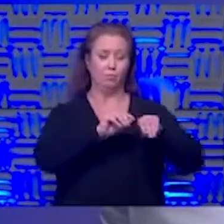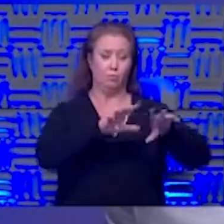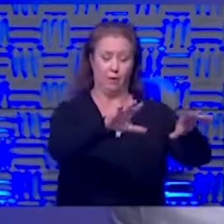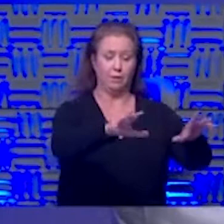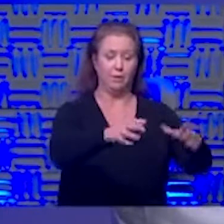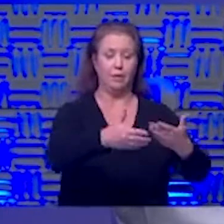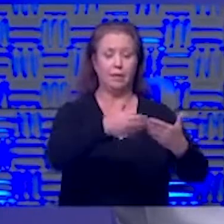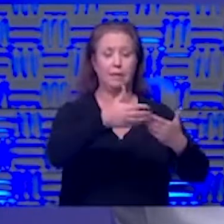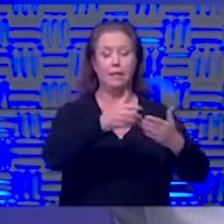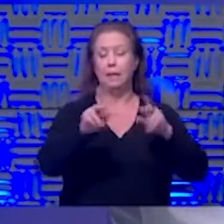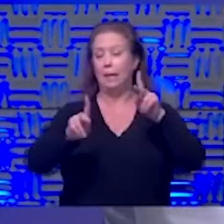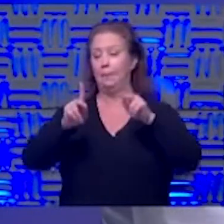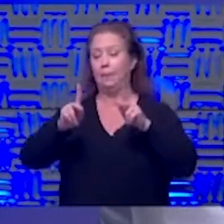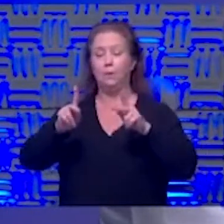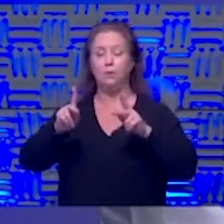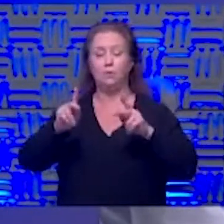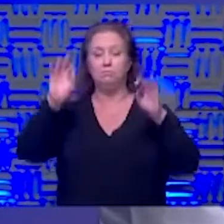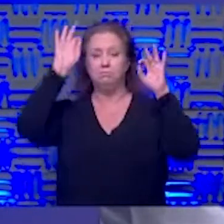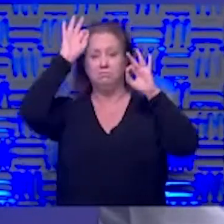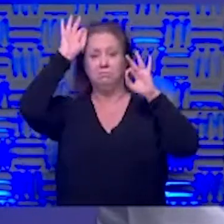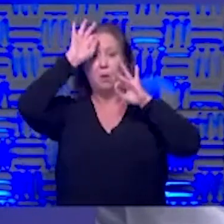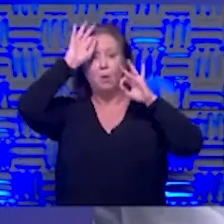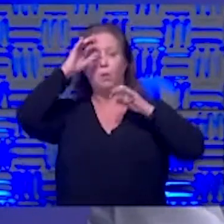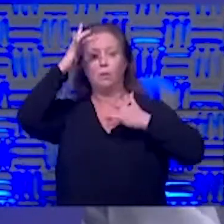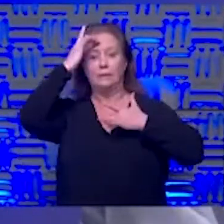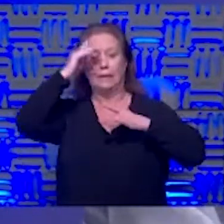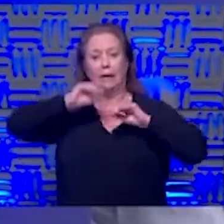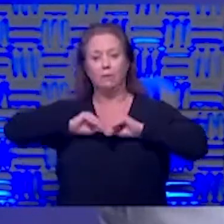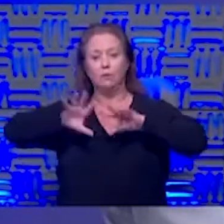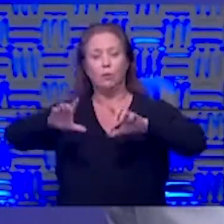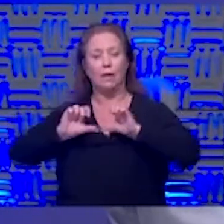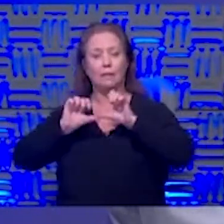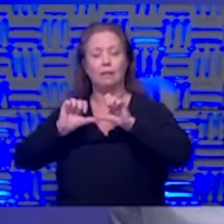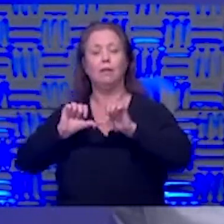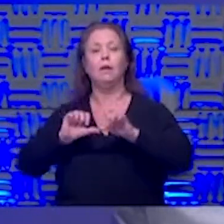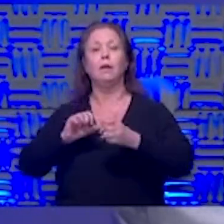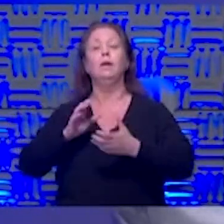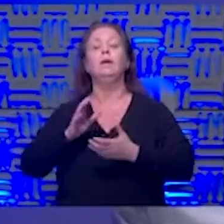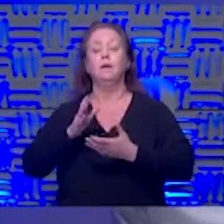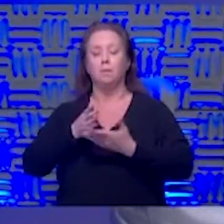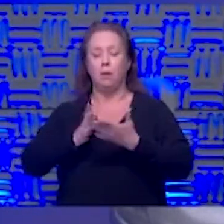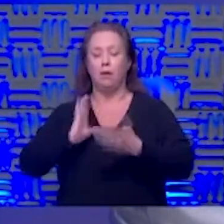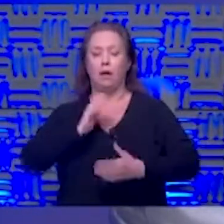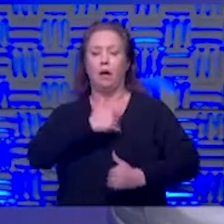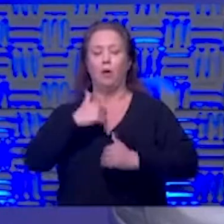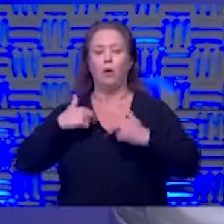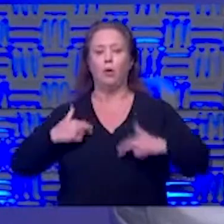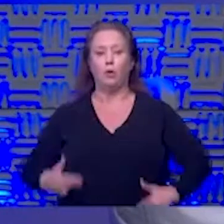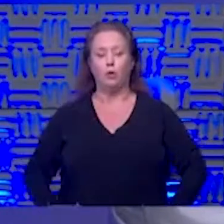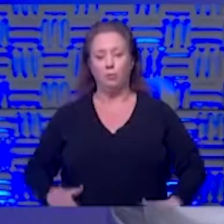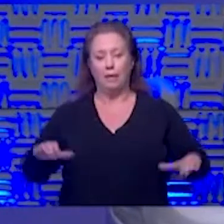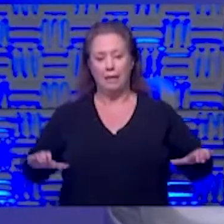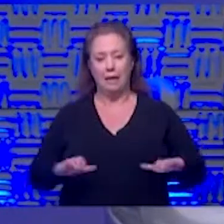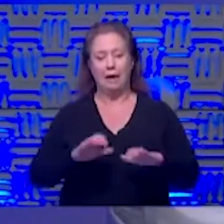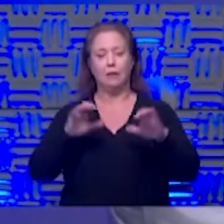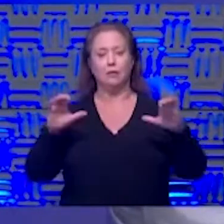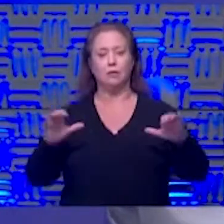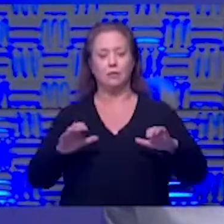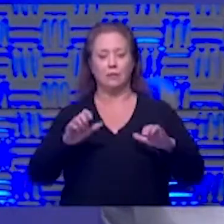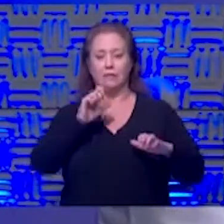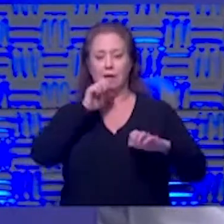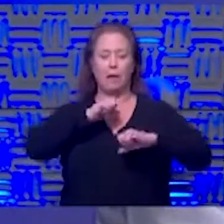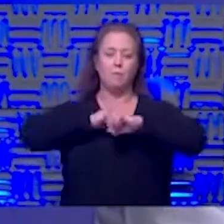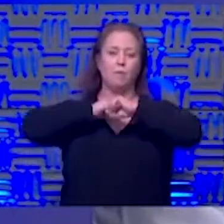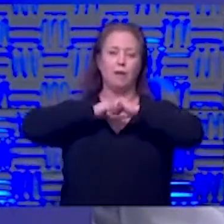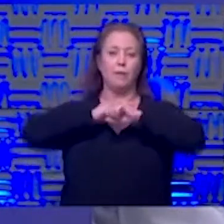because people don't even know they're ill and they're spreading it partly because of of our human actions and what we're doing to not